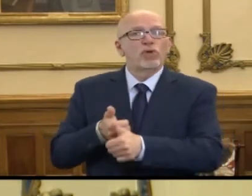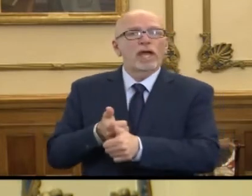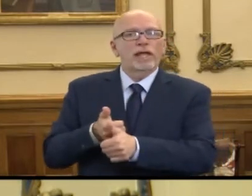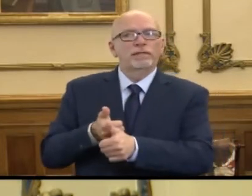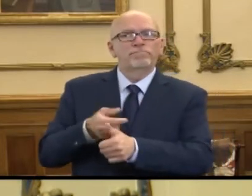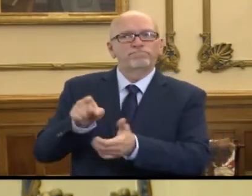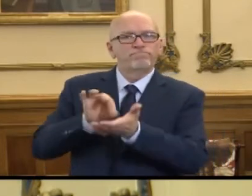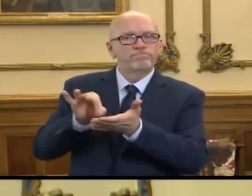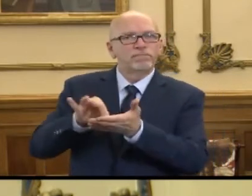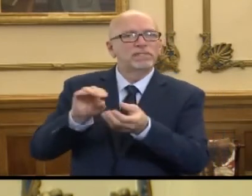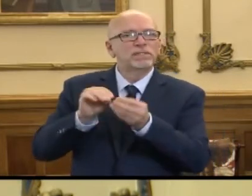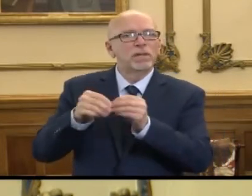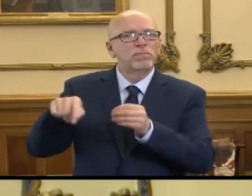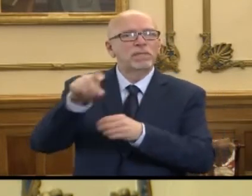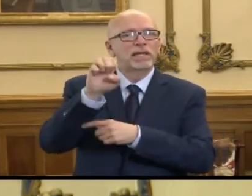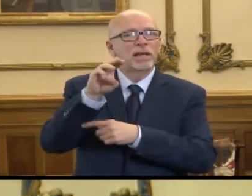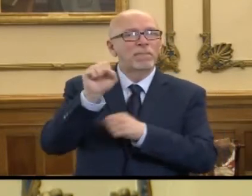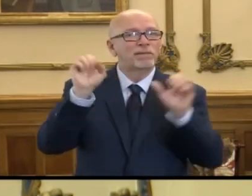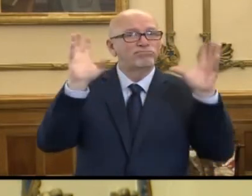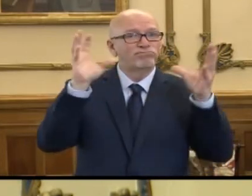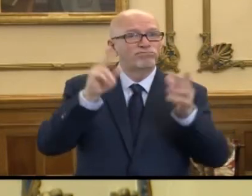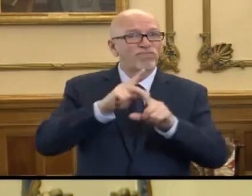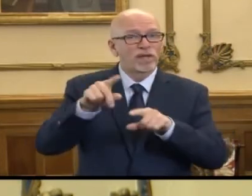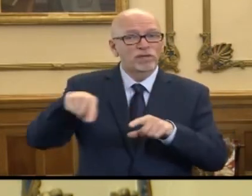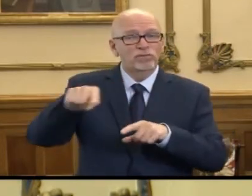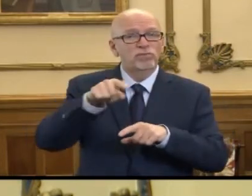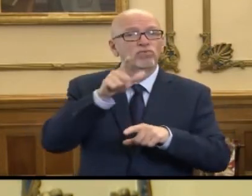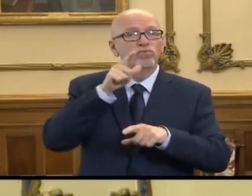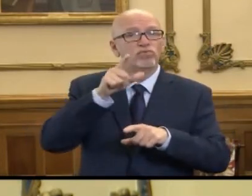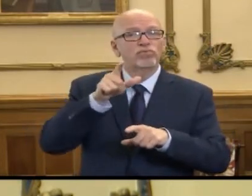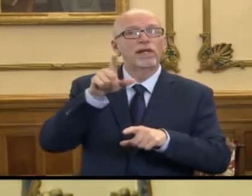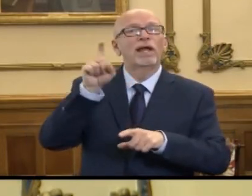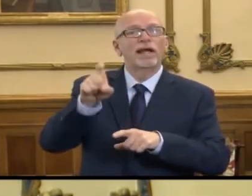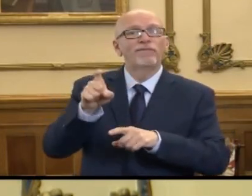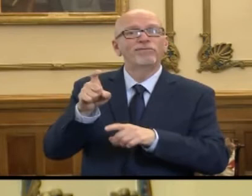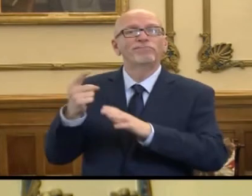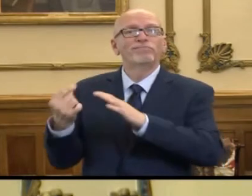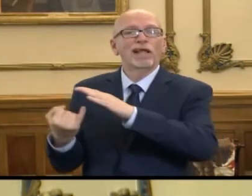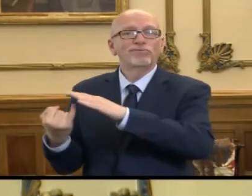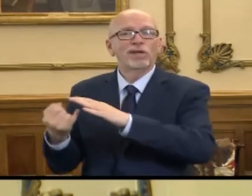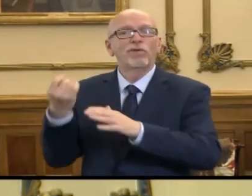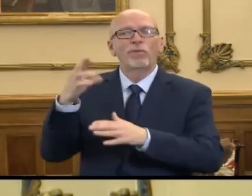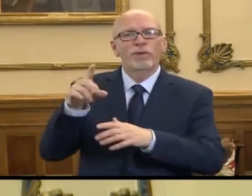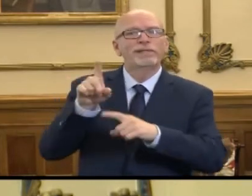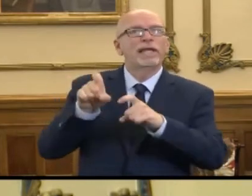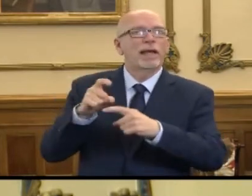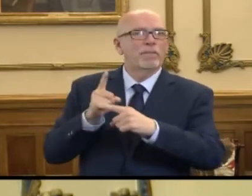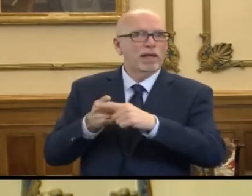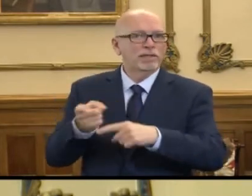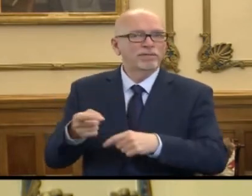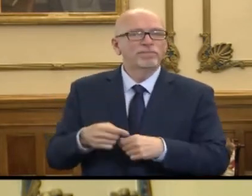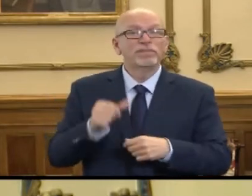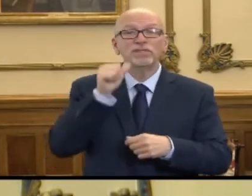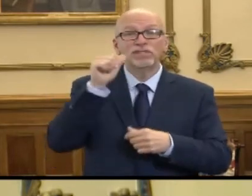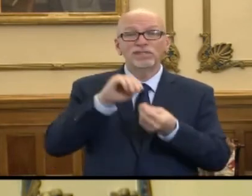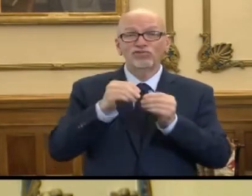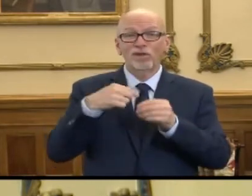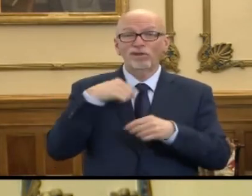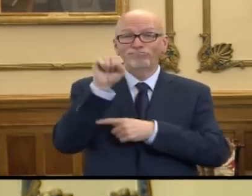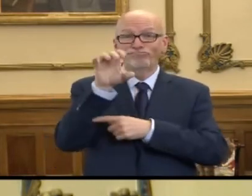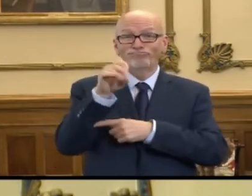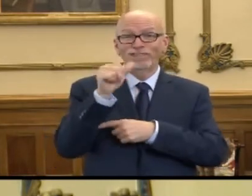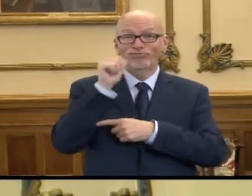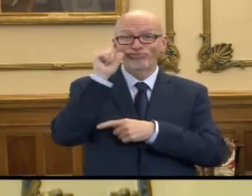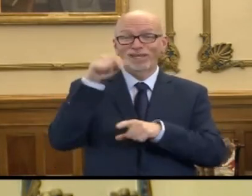of EMS professionals that have either been quarantined or have tested positive. And the numbers that I presented yesterday were those that